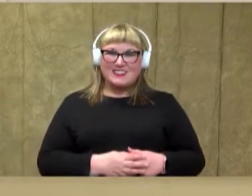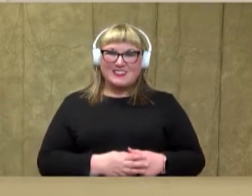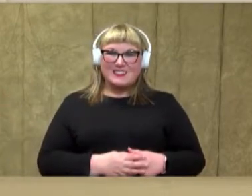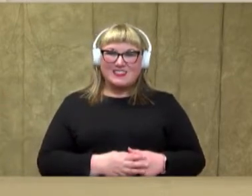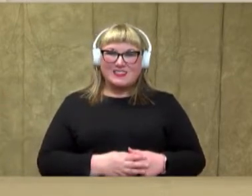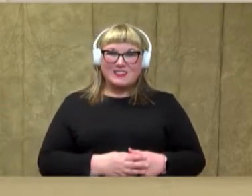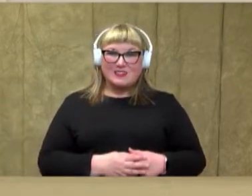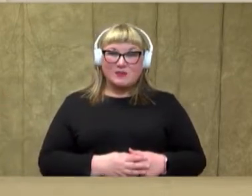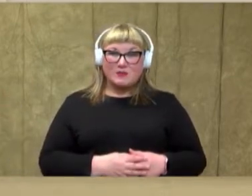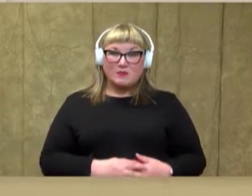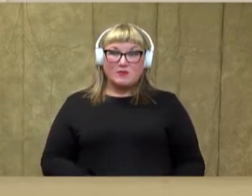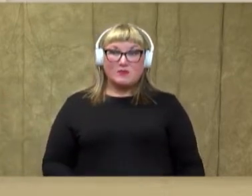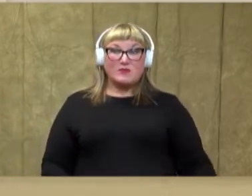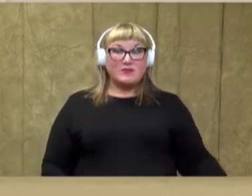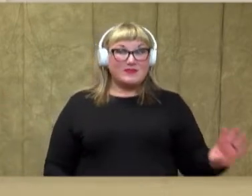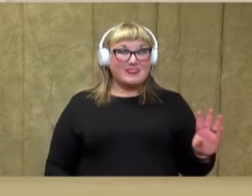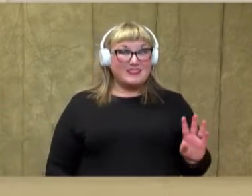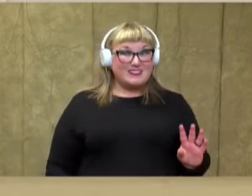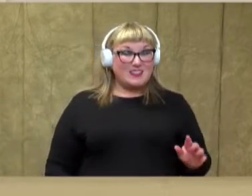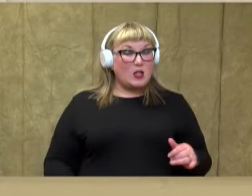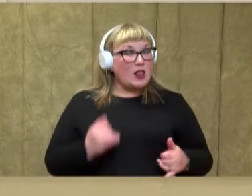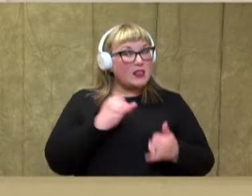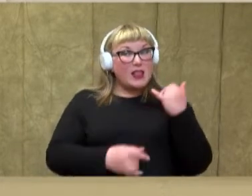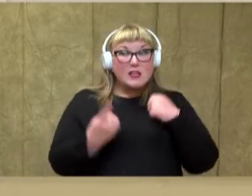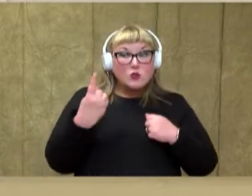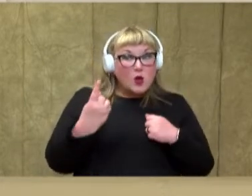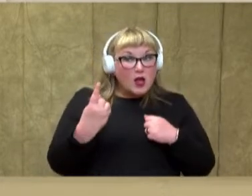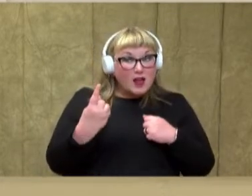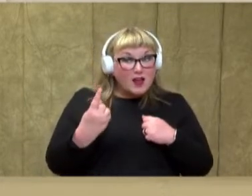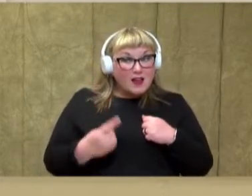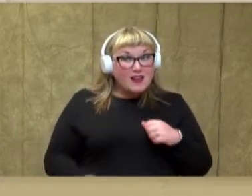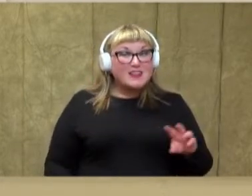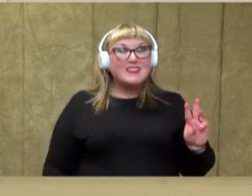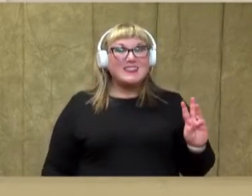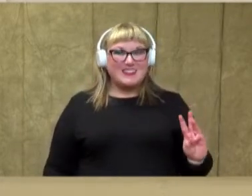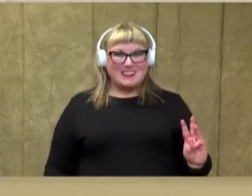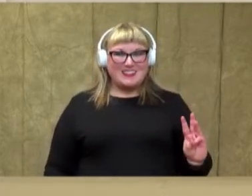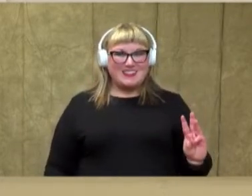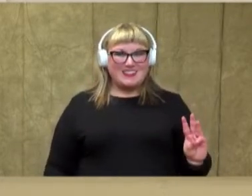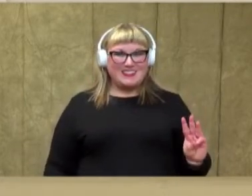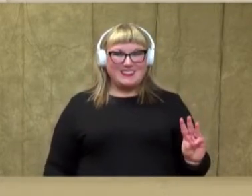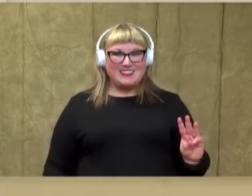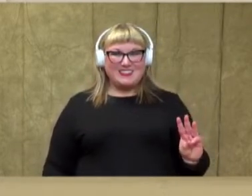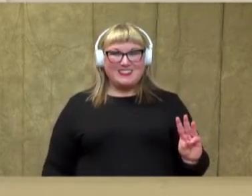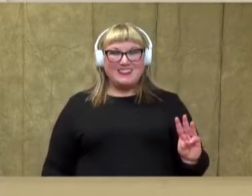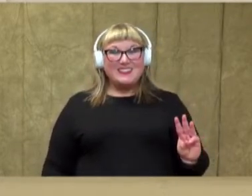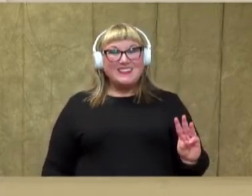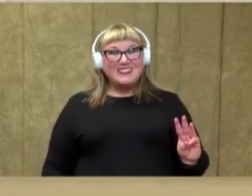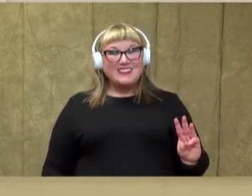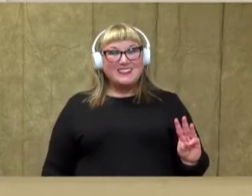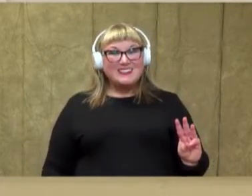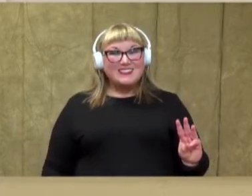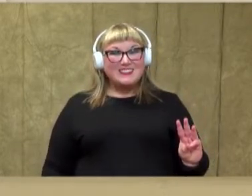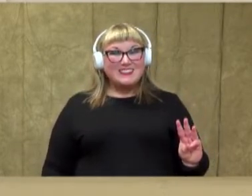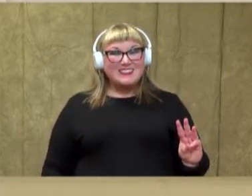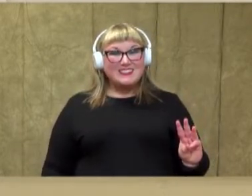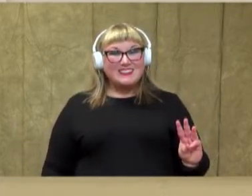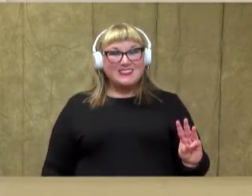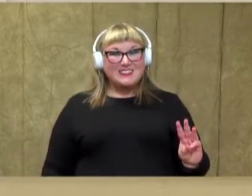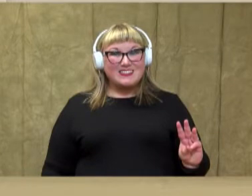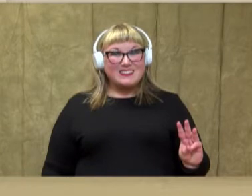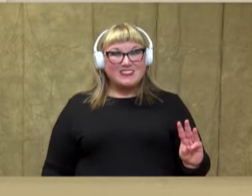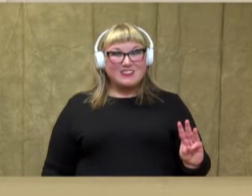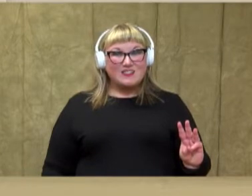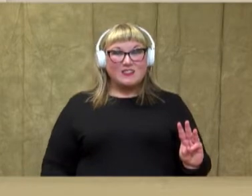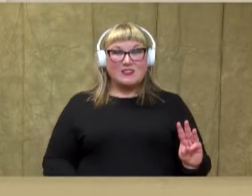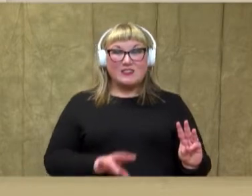Number 6. And then what's our last number we're counting on from? That's right. It's also 6. Let's count on together from